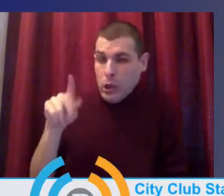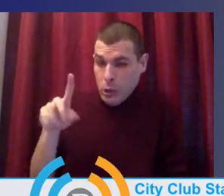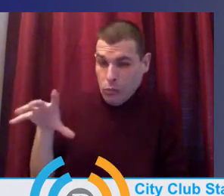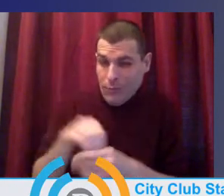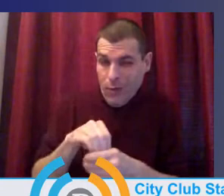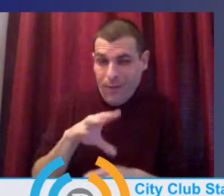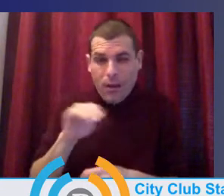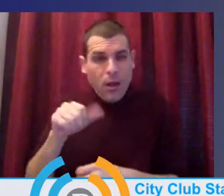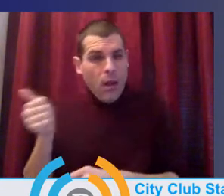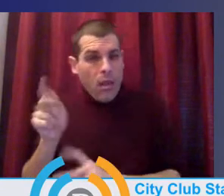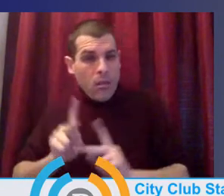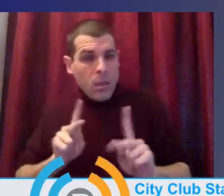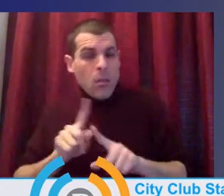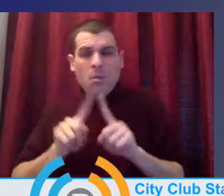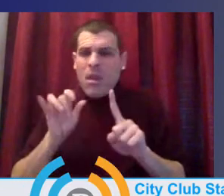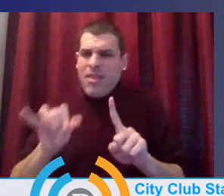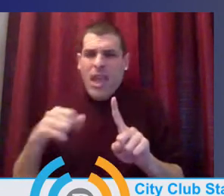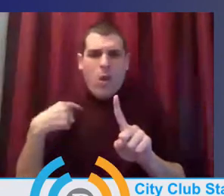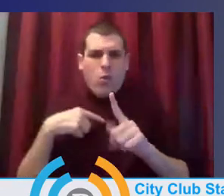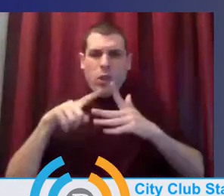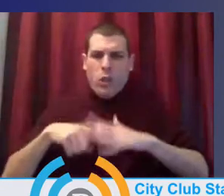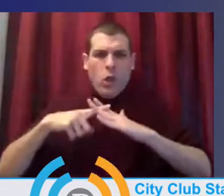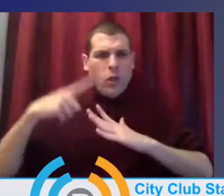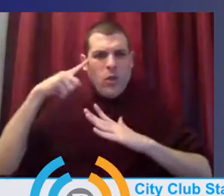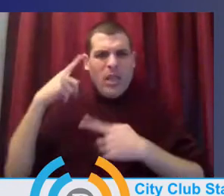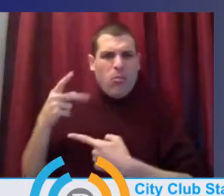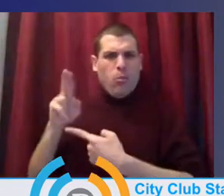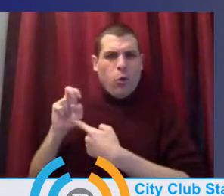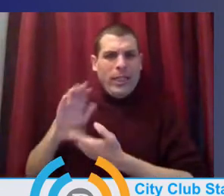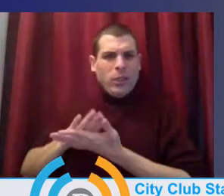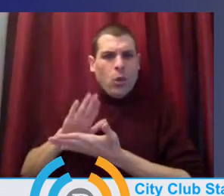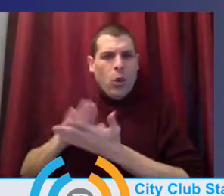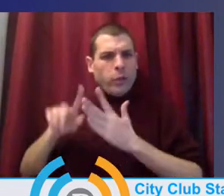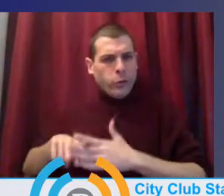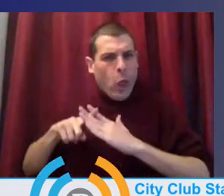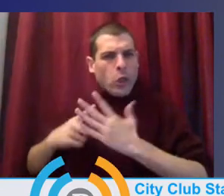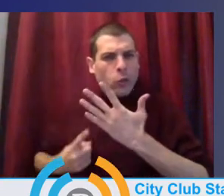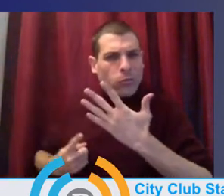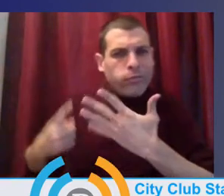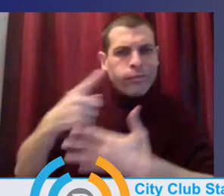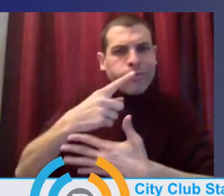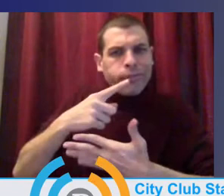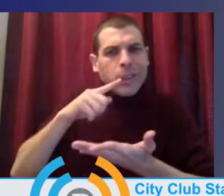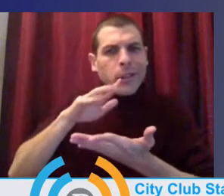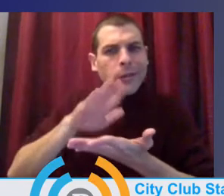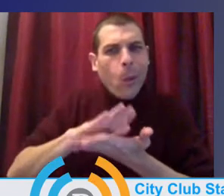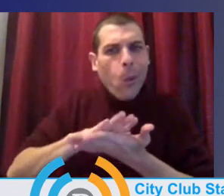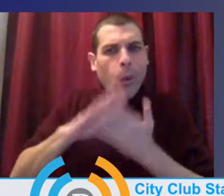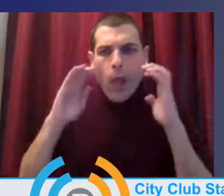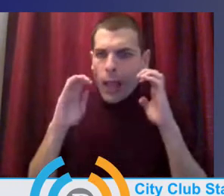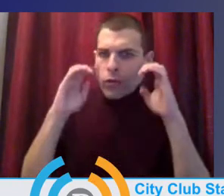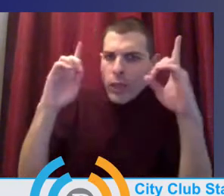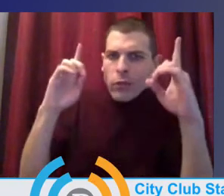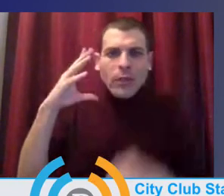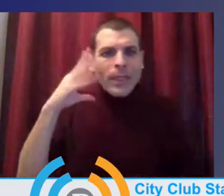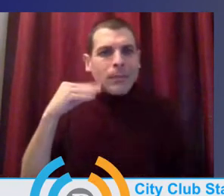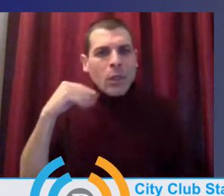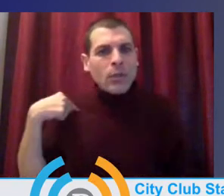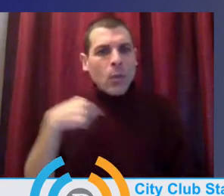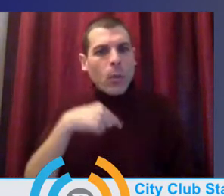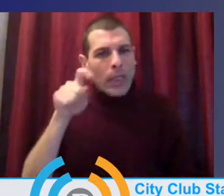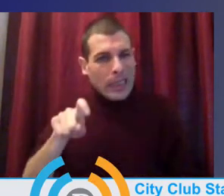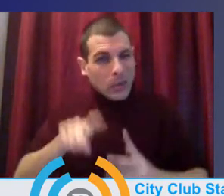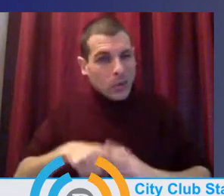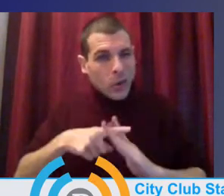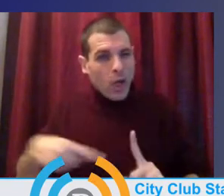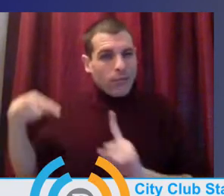to look at sort of that point of entry. And what, what does that consistent quality of service look like? We need to do that all across the board